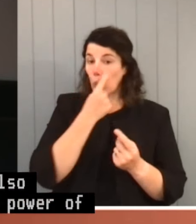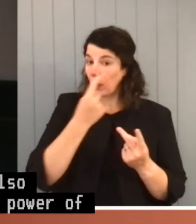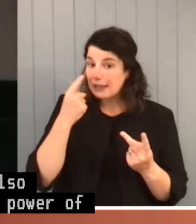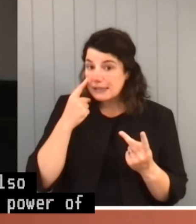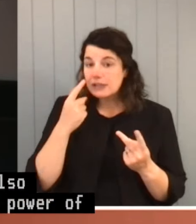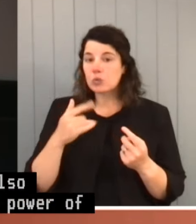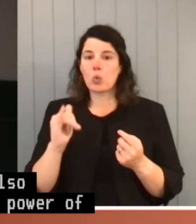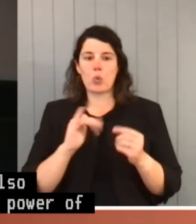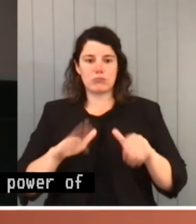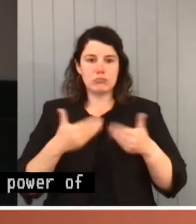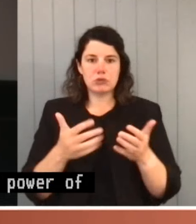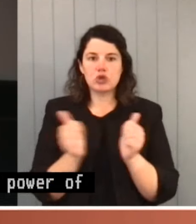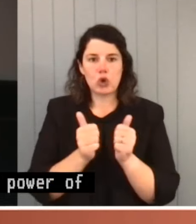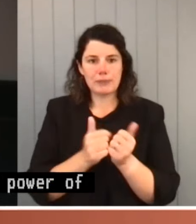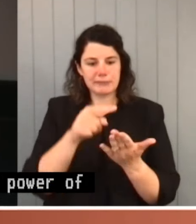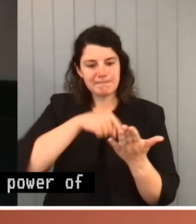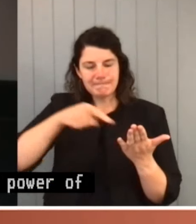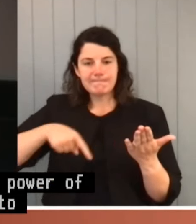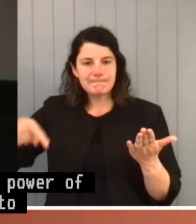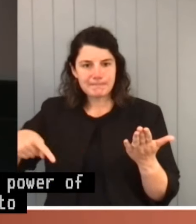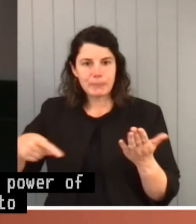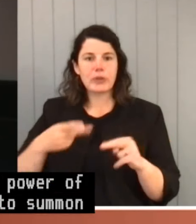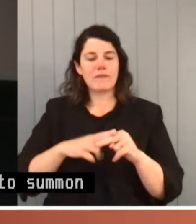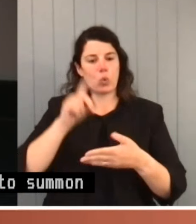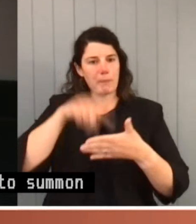production of documents under pain of punishment for contempt.